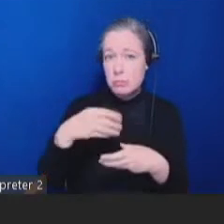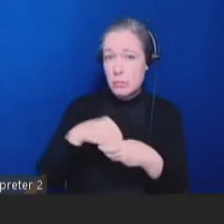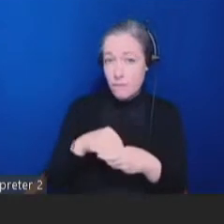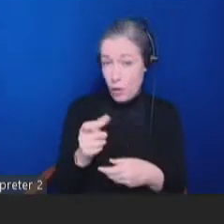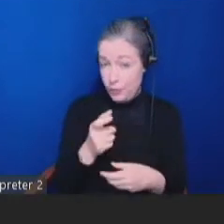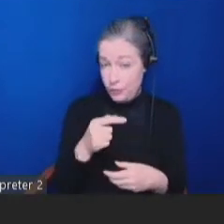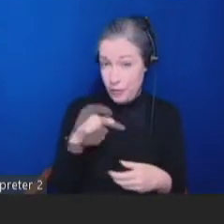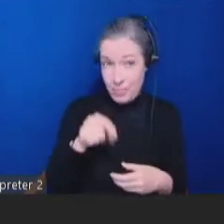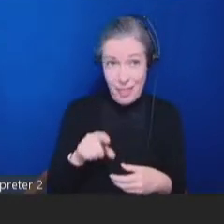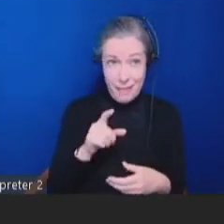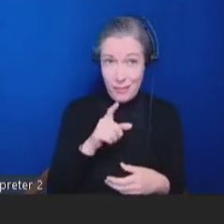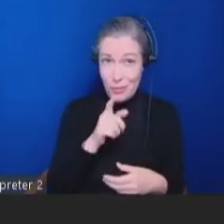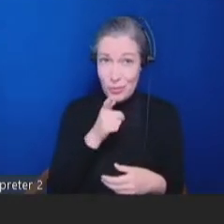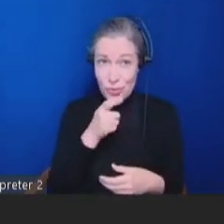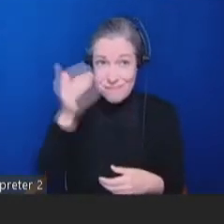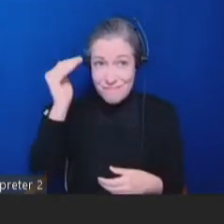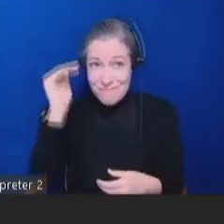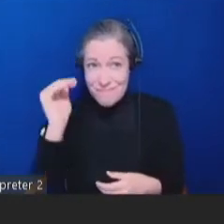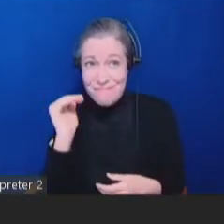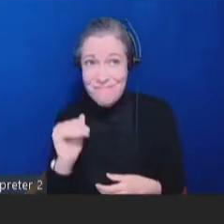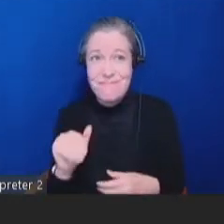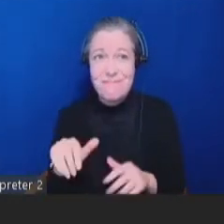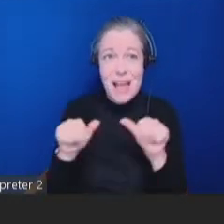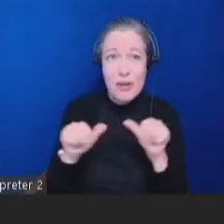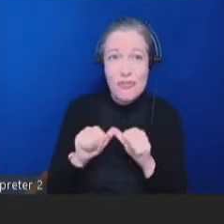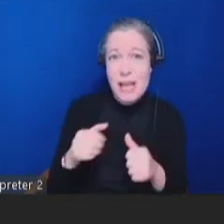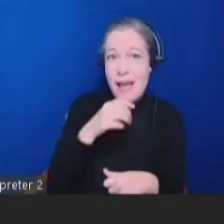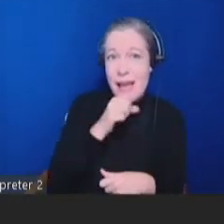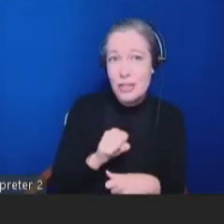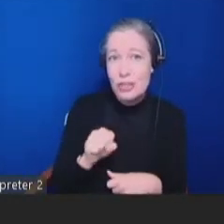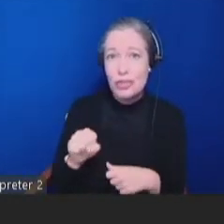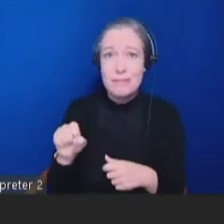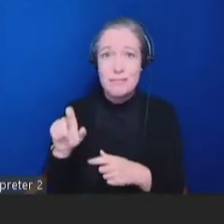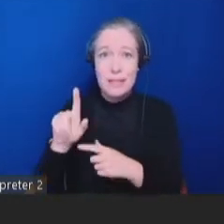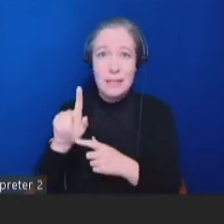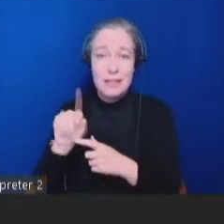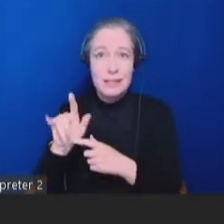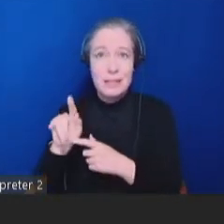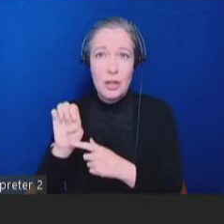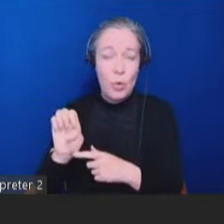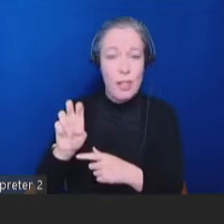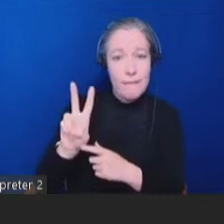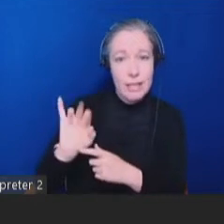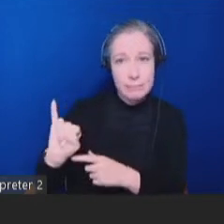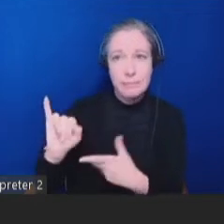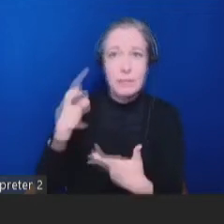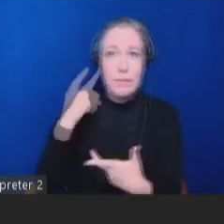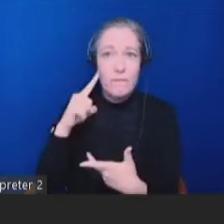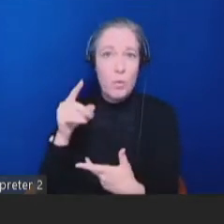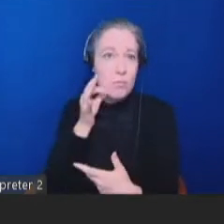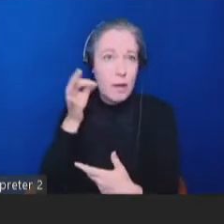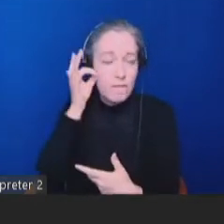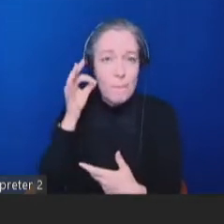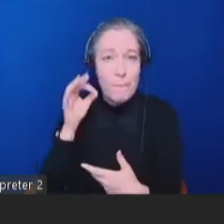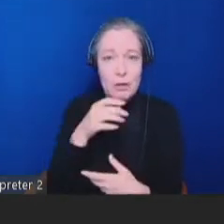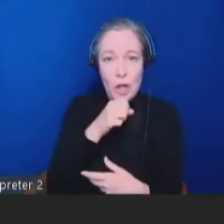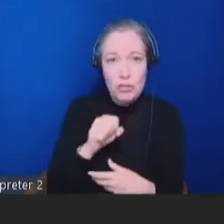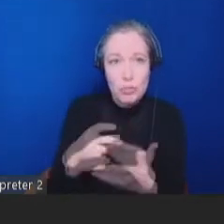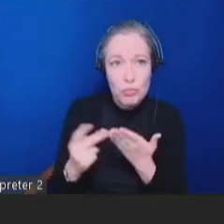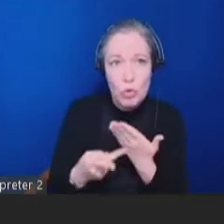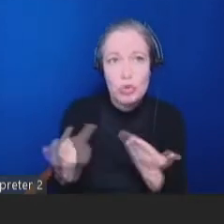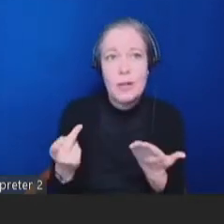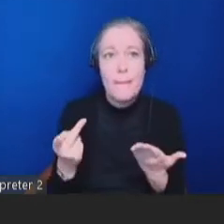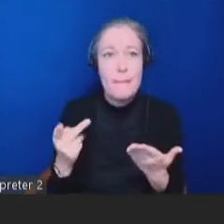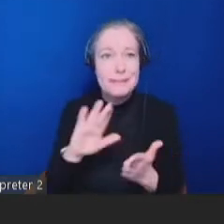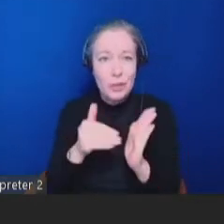aging, Title VI Native American aging programs, Centers for Independent Living, Aging and Disability Resource Centers, No Wrong